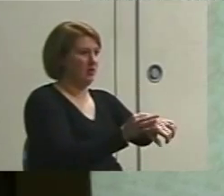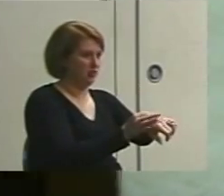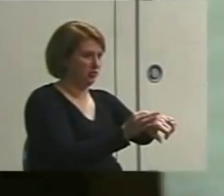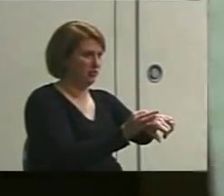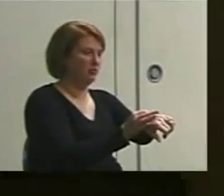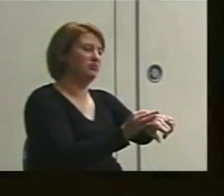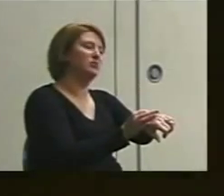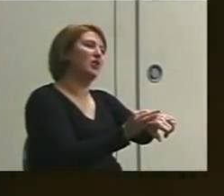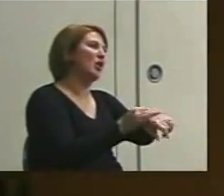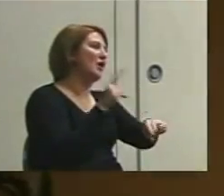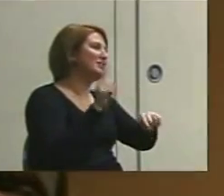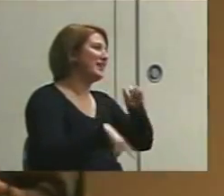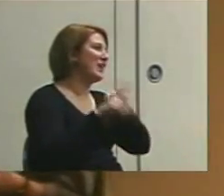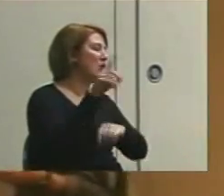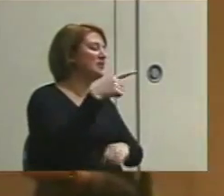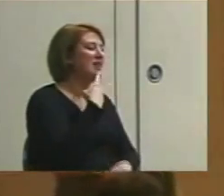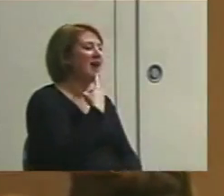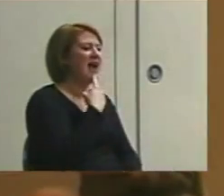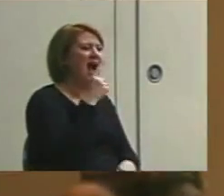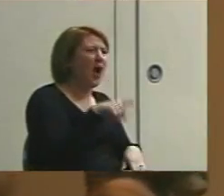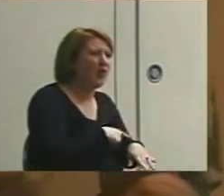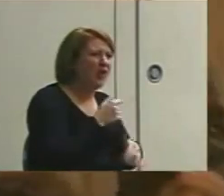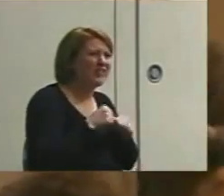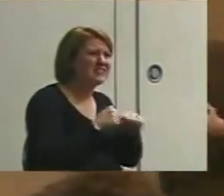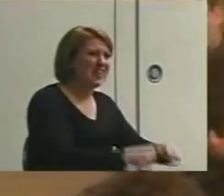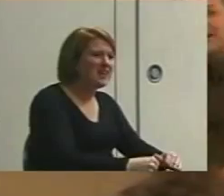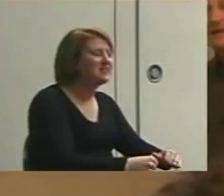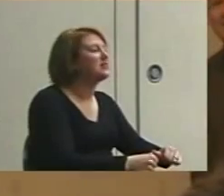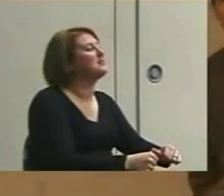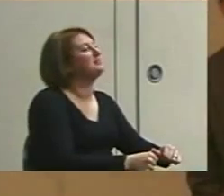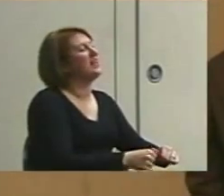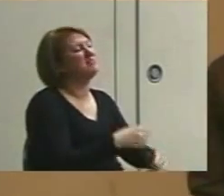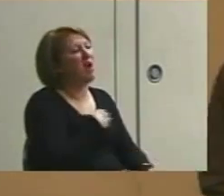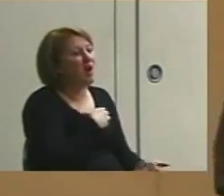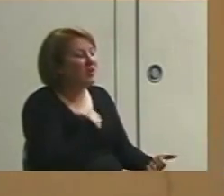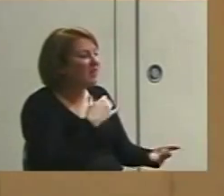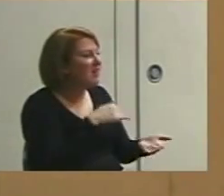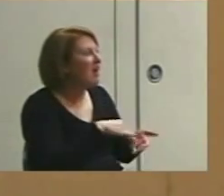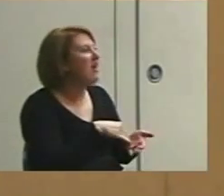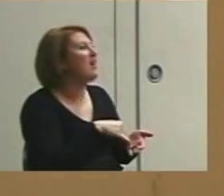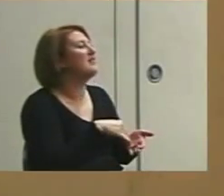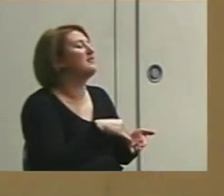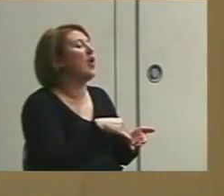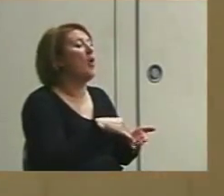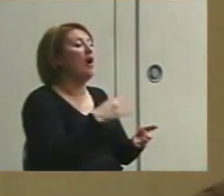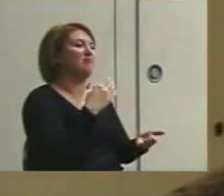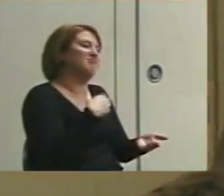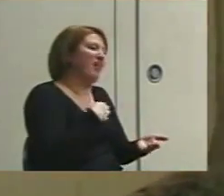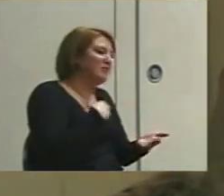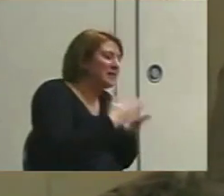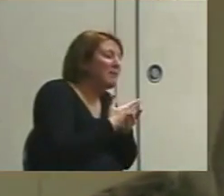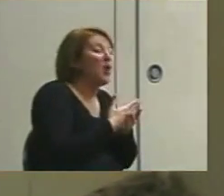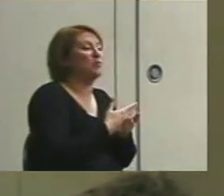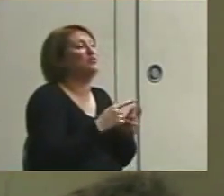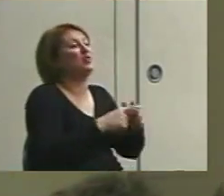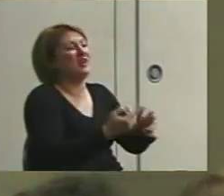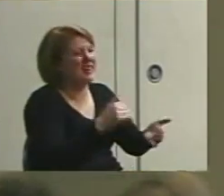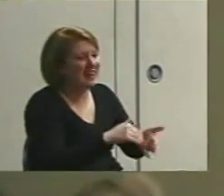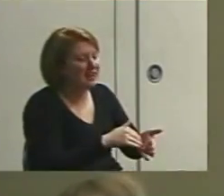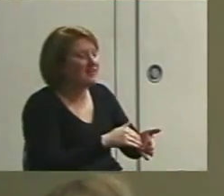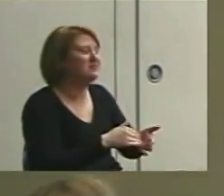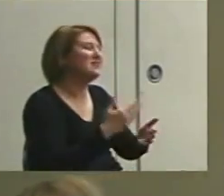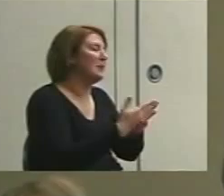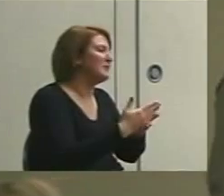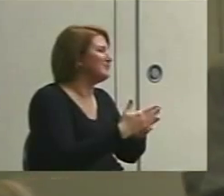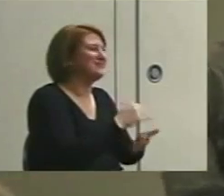So she can't go out there and say, how long is this lasting? Oh, he's pouting again. Oh, there the pouting stopped. Oh, there it starts again. And there it stops.